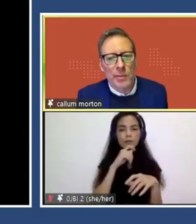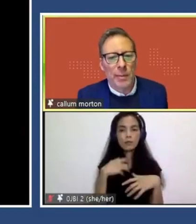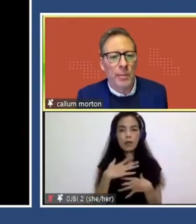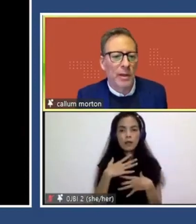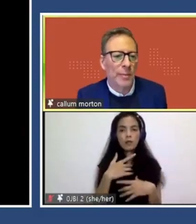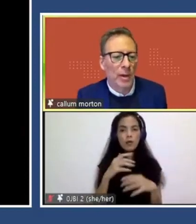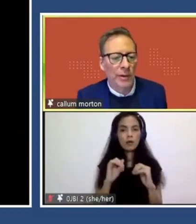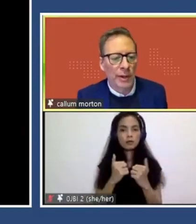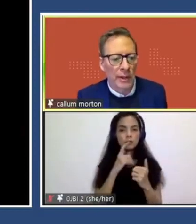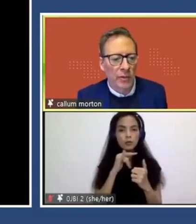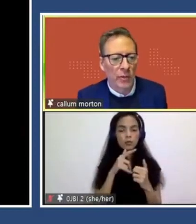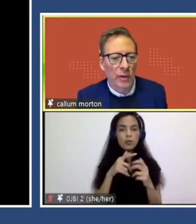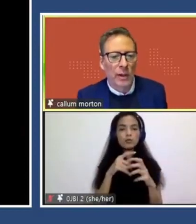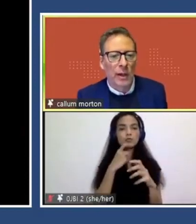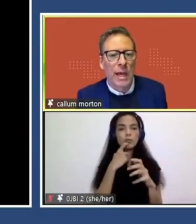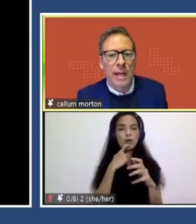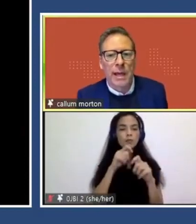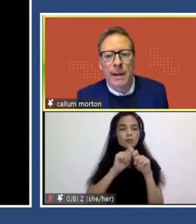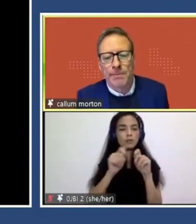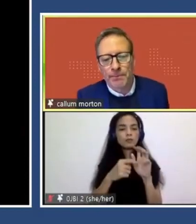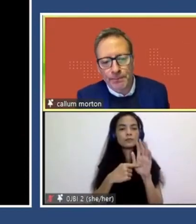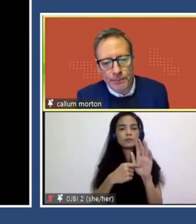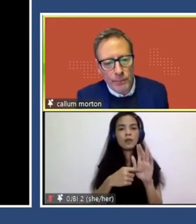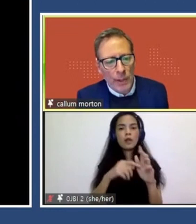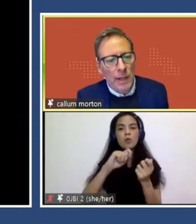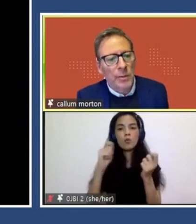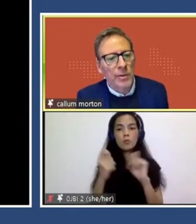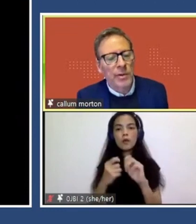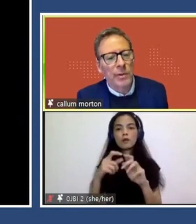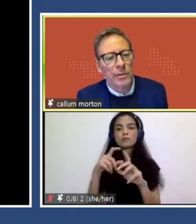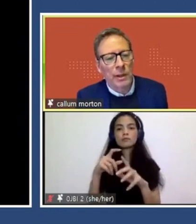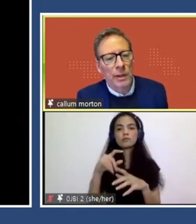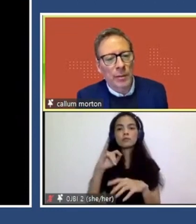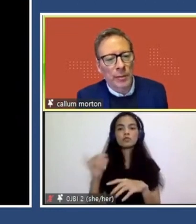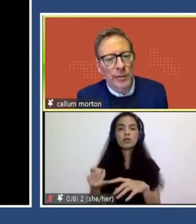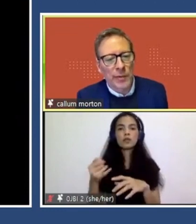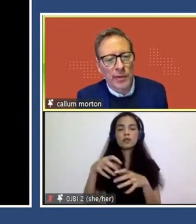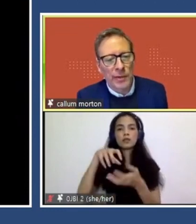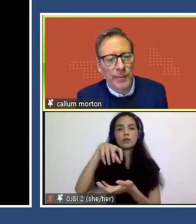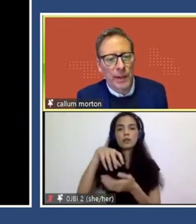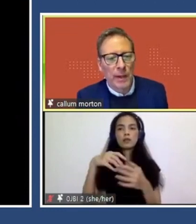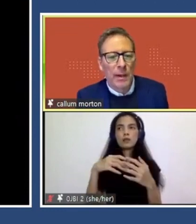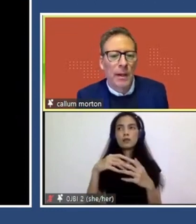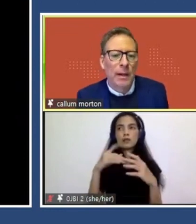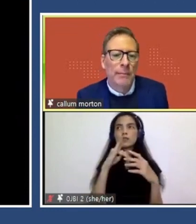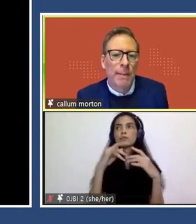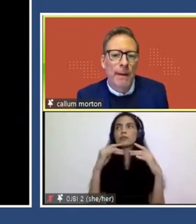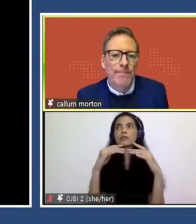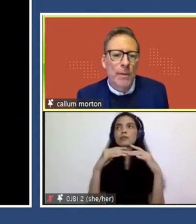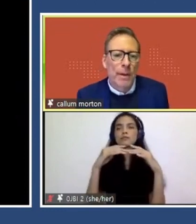But we took this map and we exploded it into a steel roof system